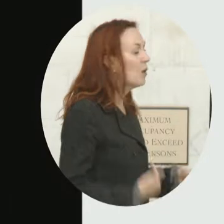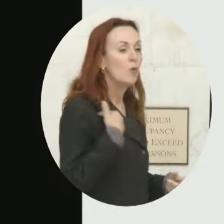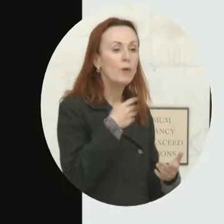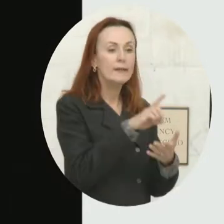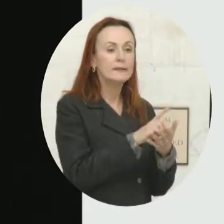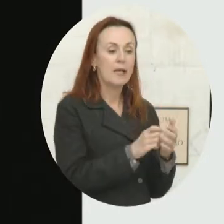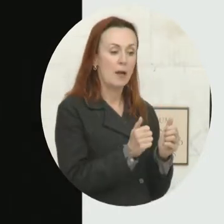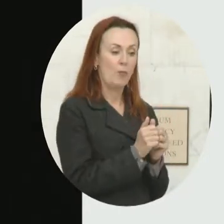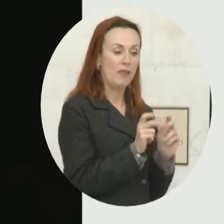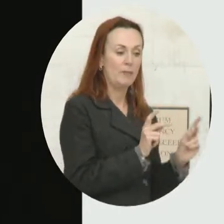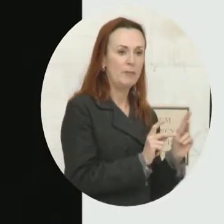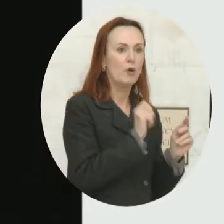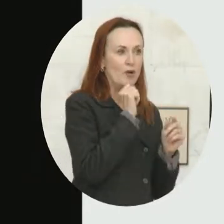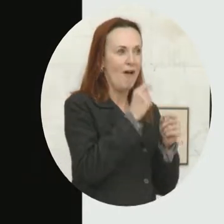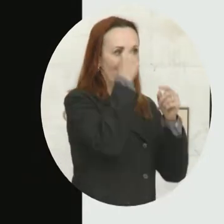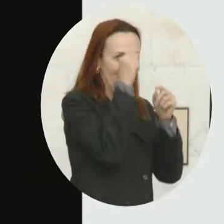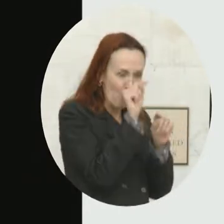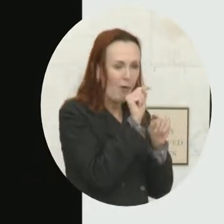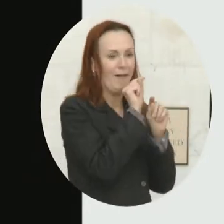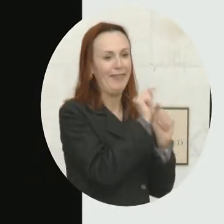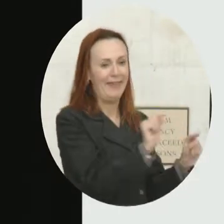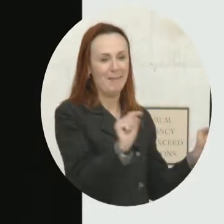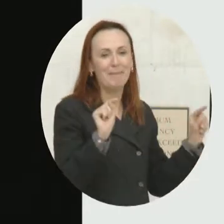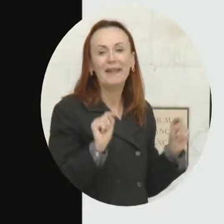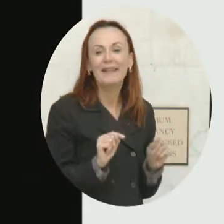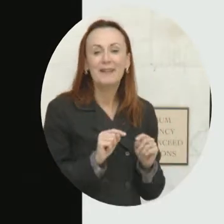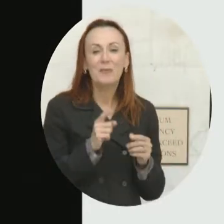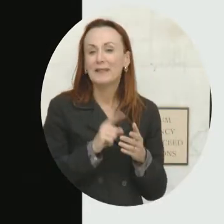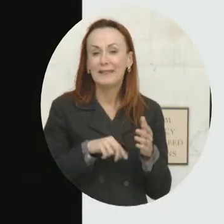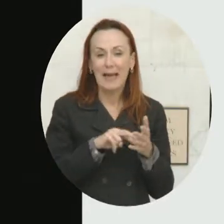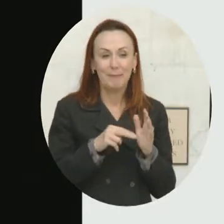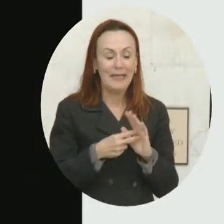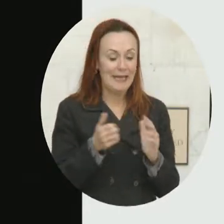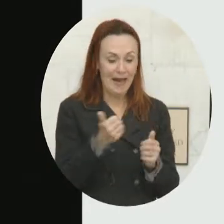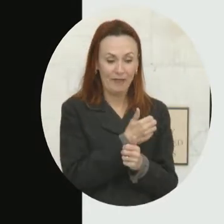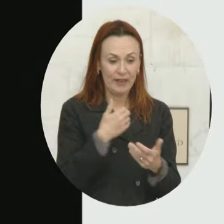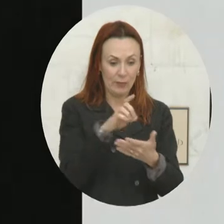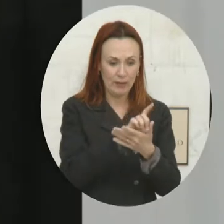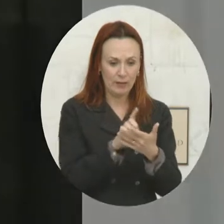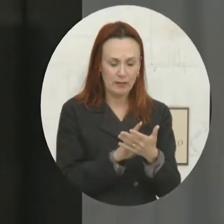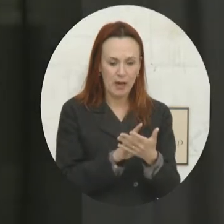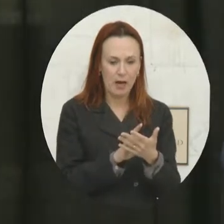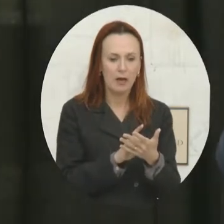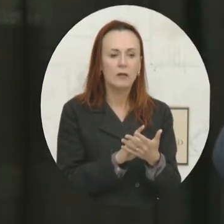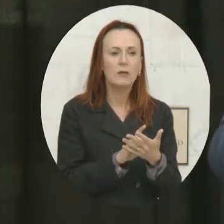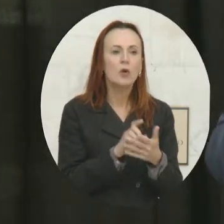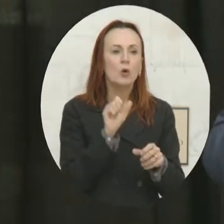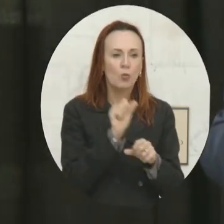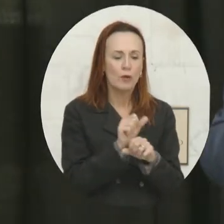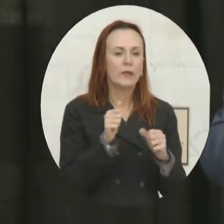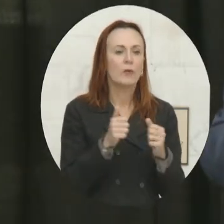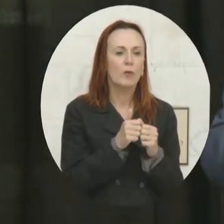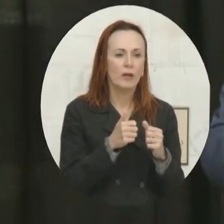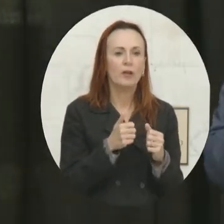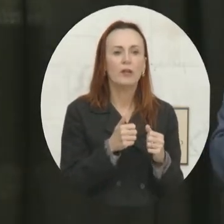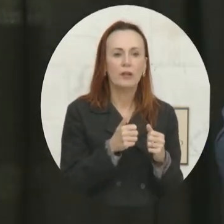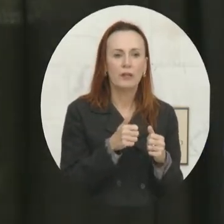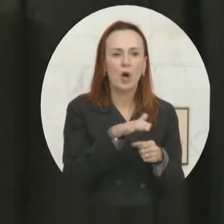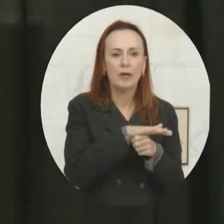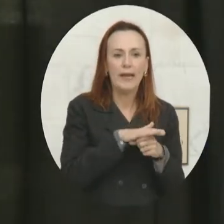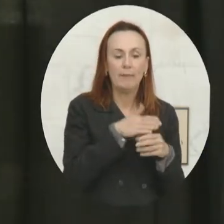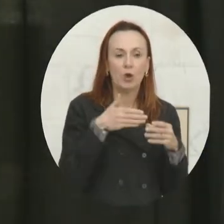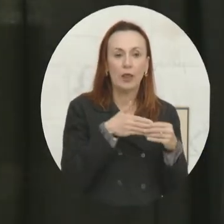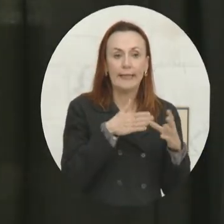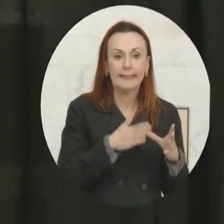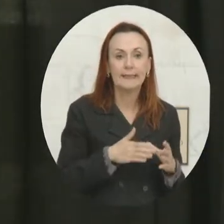well. So every system that we share with you right now was designed iteratively and reflectively with our neighborhood leaders, right? So to